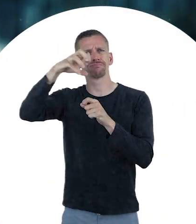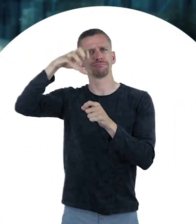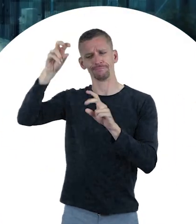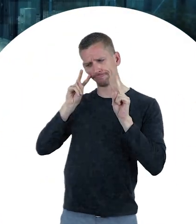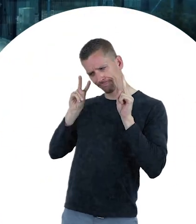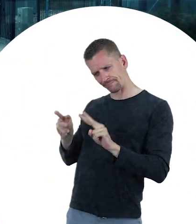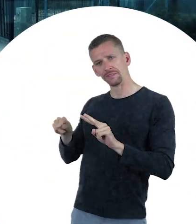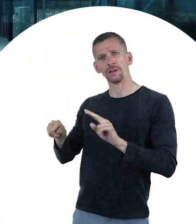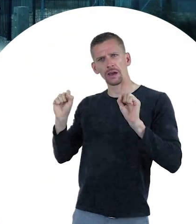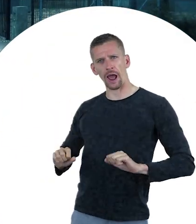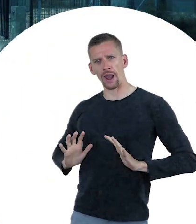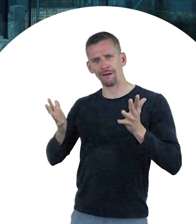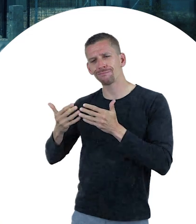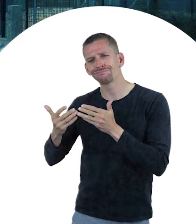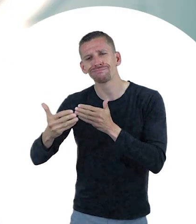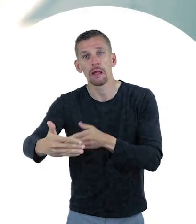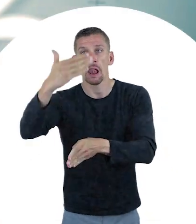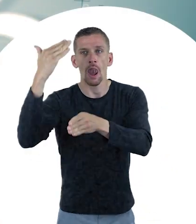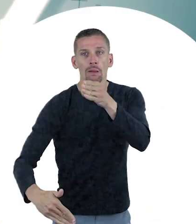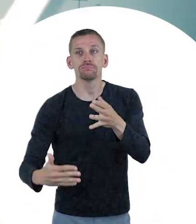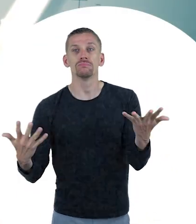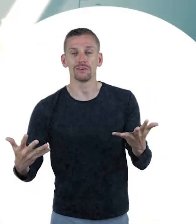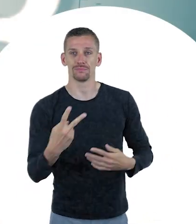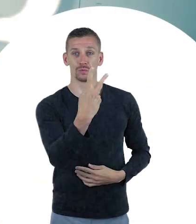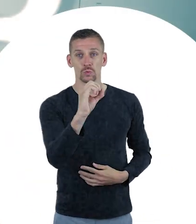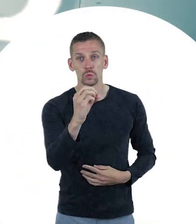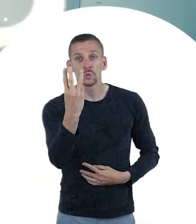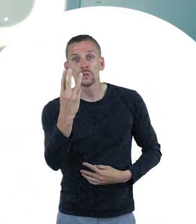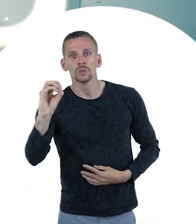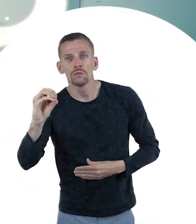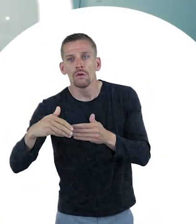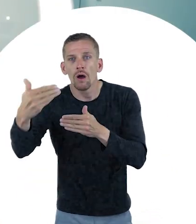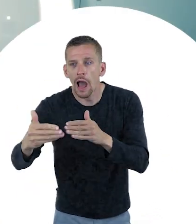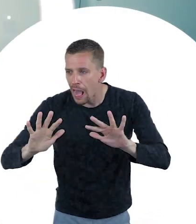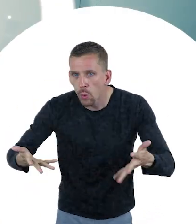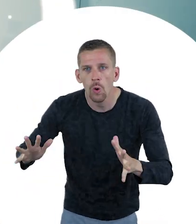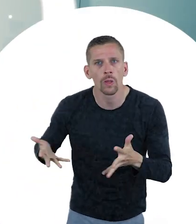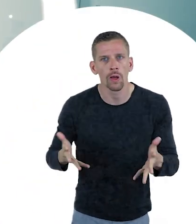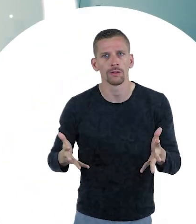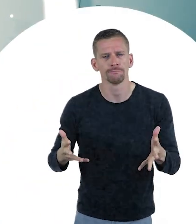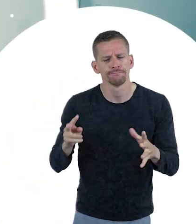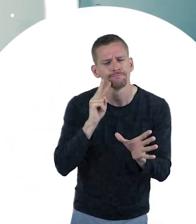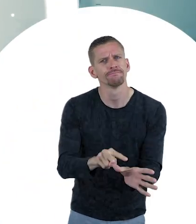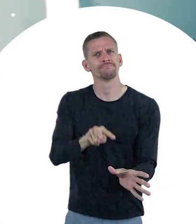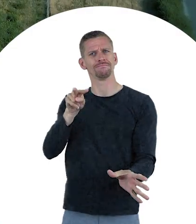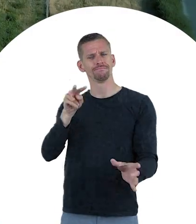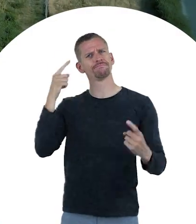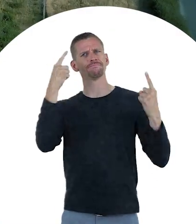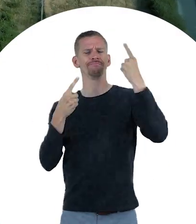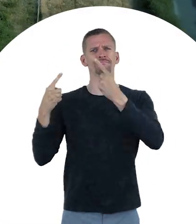manufacturers have announced that GSMR equipment is due to reach the end of its life around 2030.